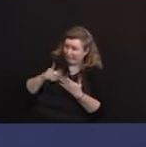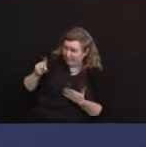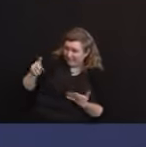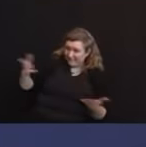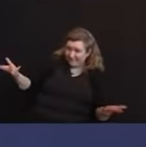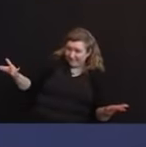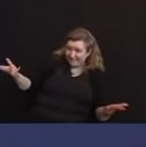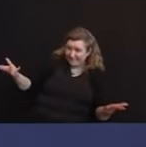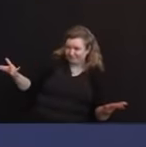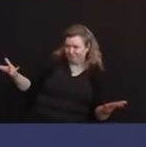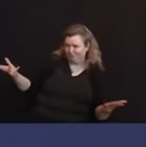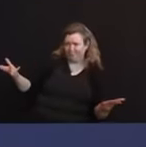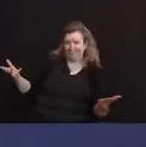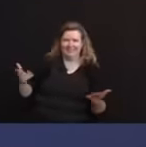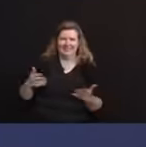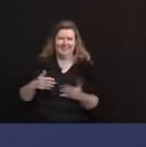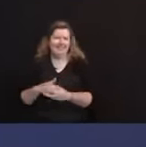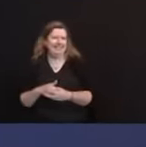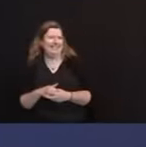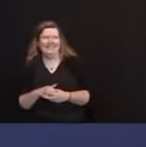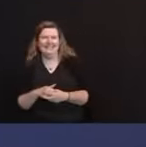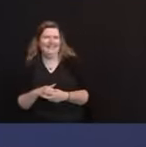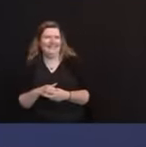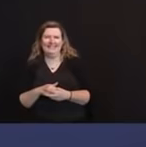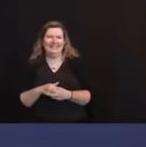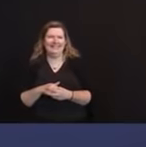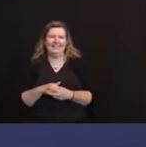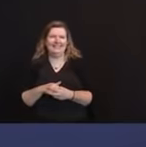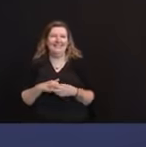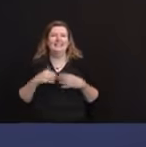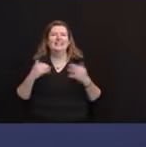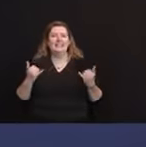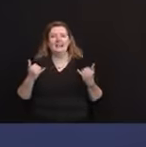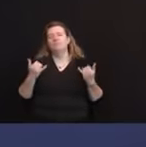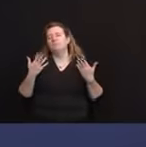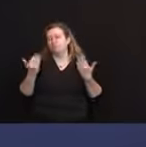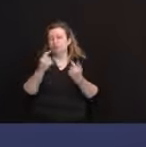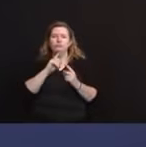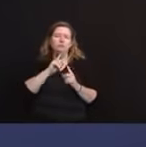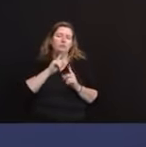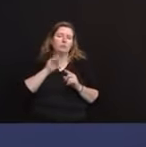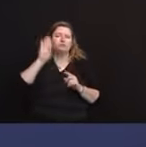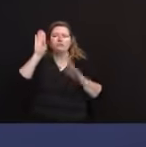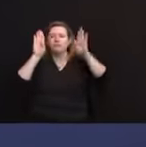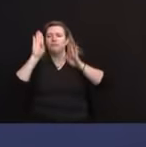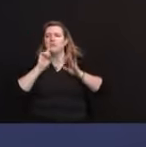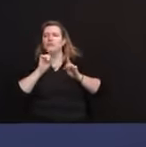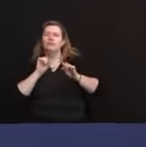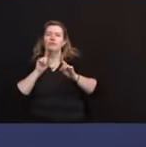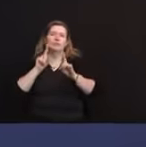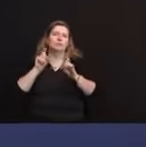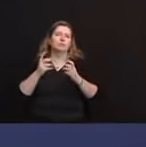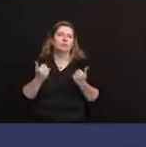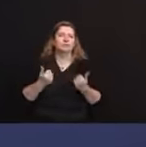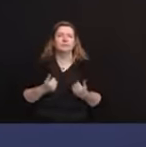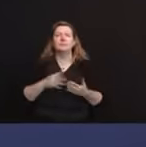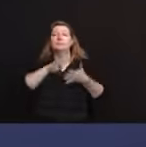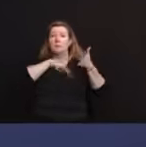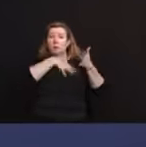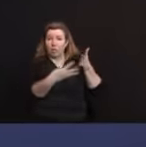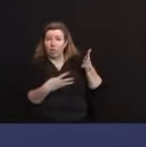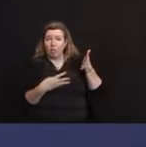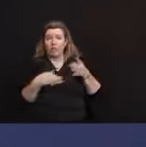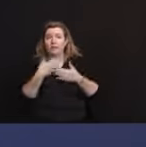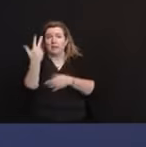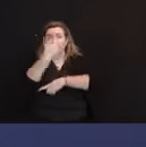If I could, Sarah, we're going to start over here with Dustin just to review the schedule. So we'll be with you virtually for the next three days.